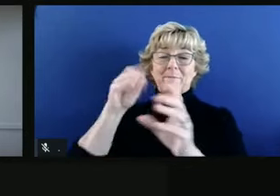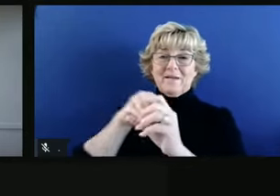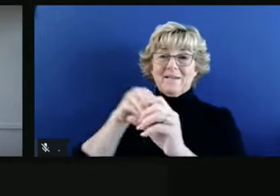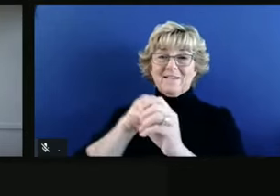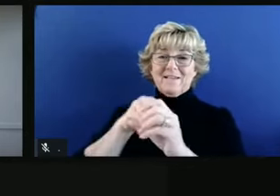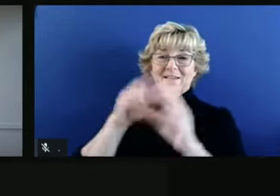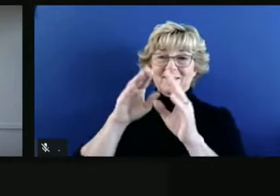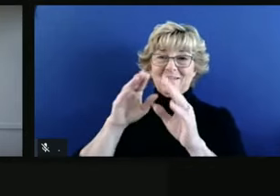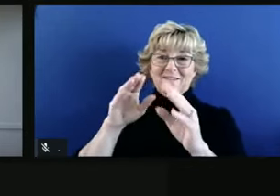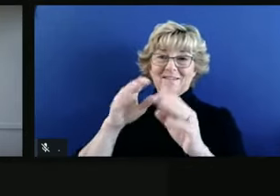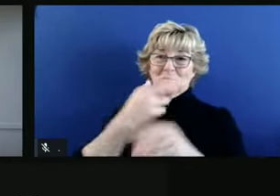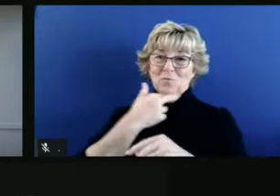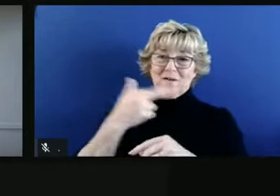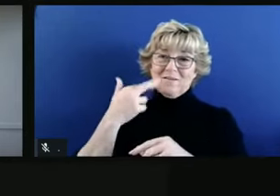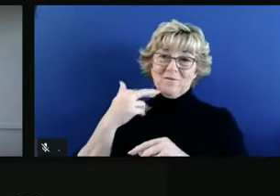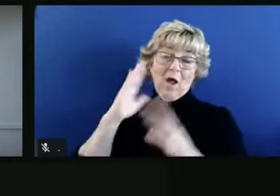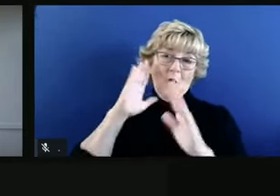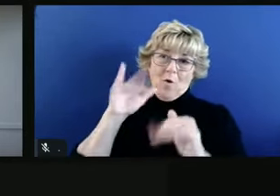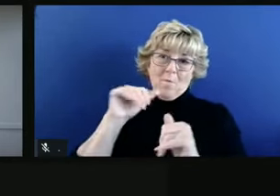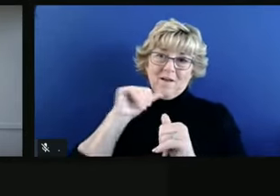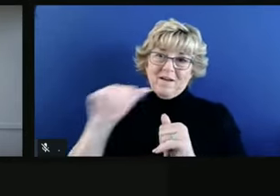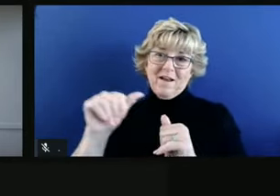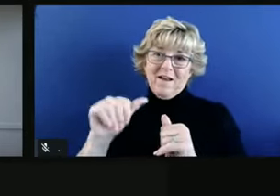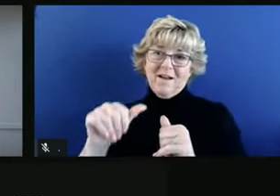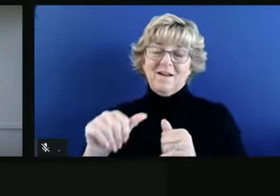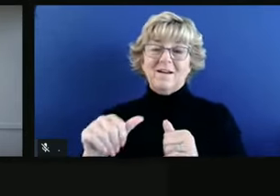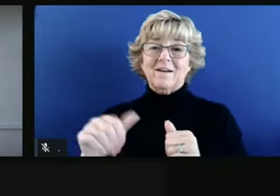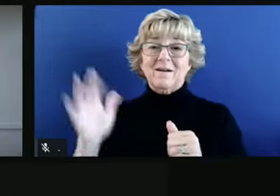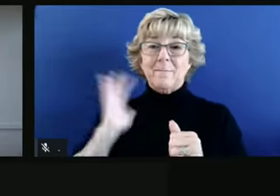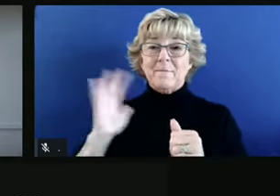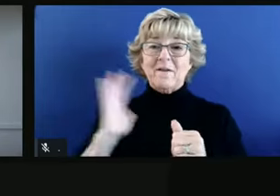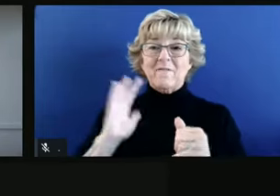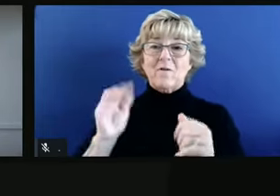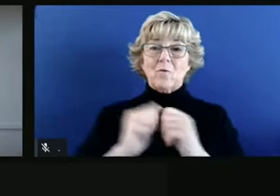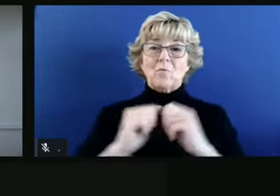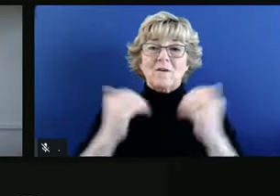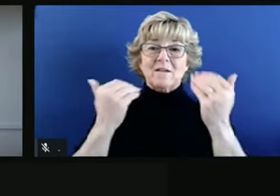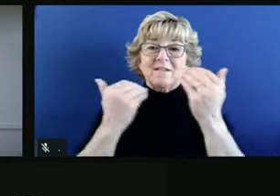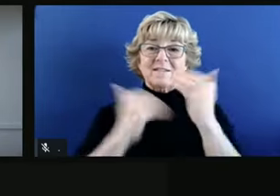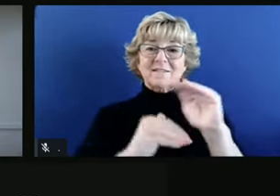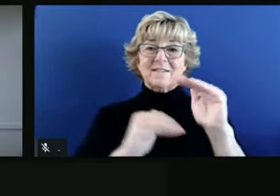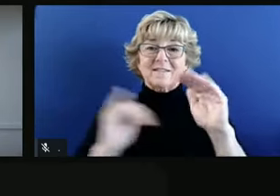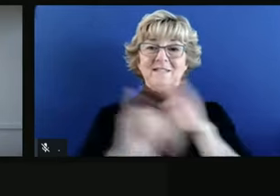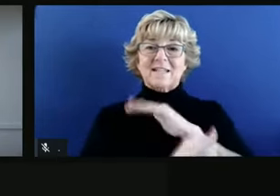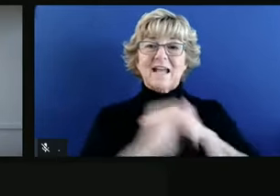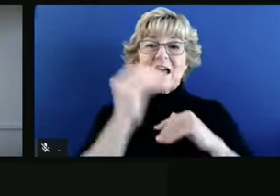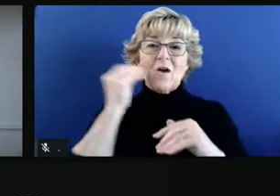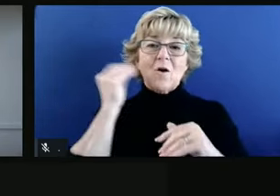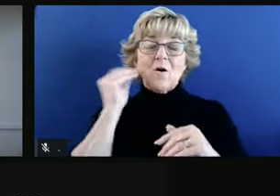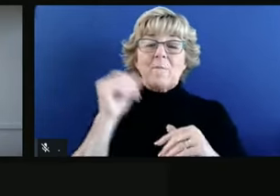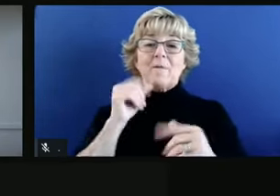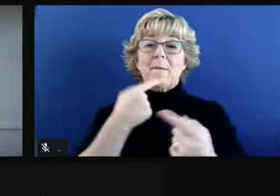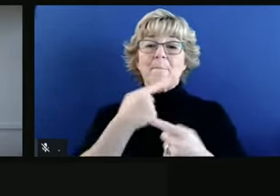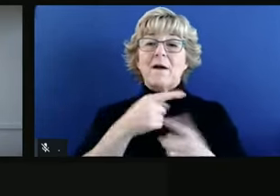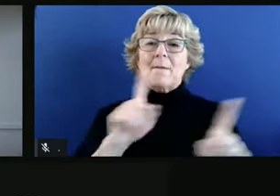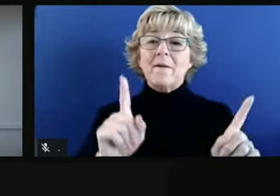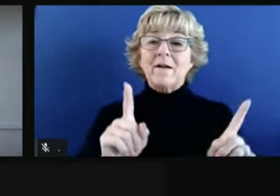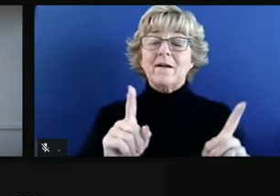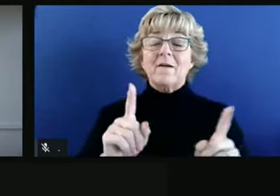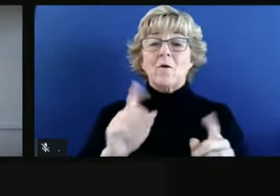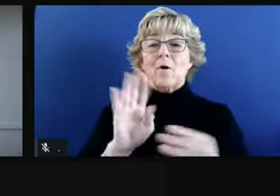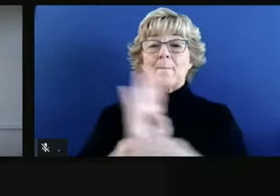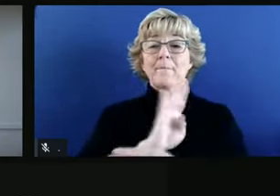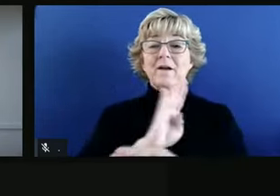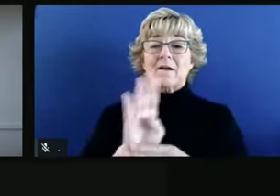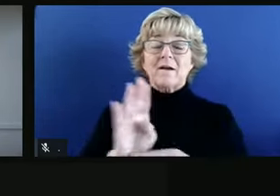that that doesn't happen. We did with our limited stay-at-home order, not just limit public places or, you know, businesses,